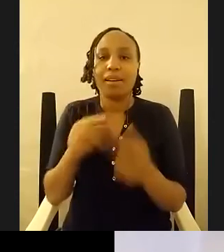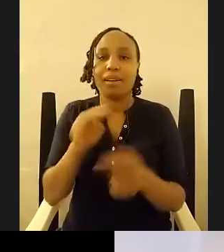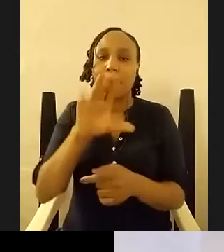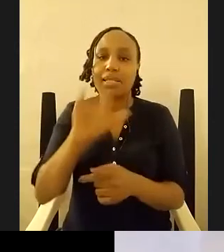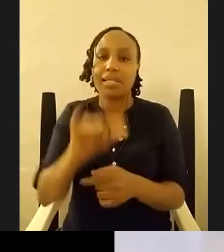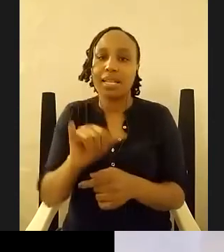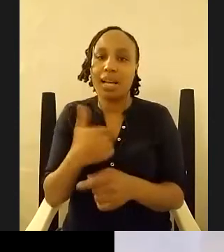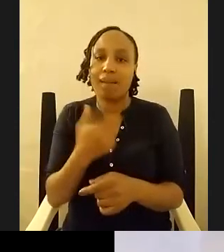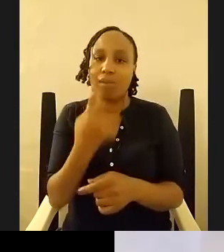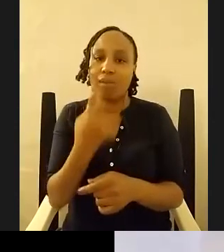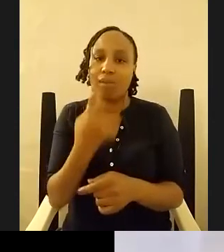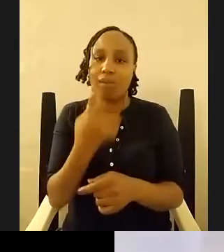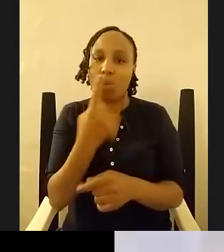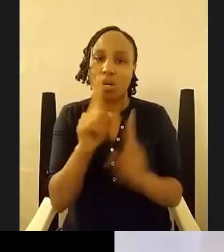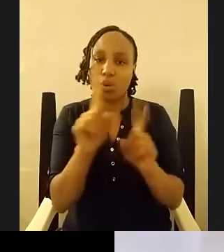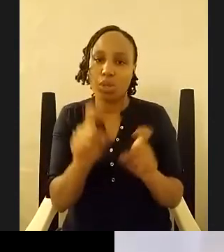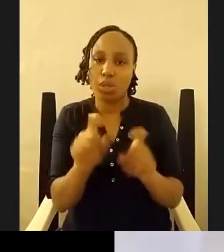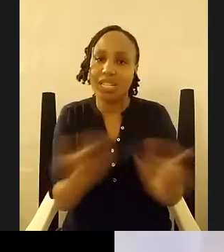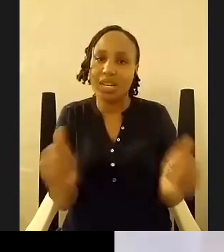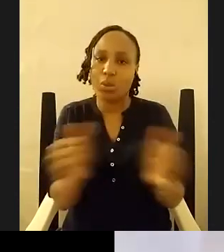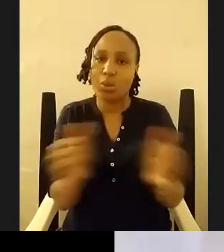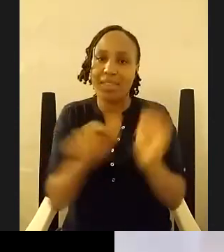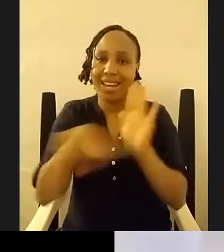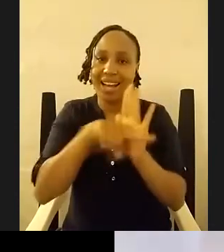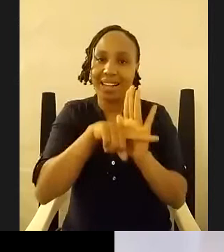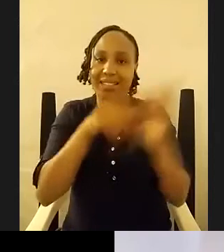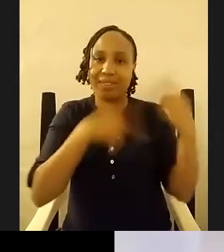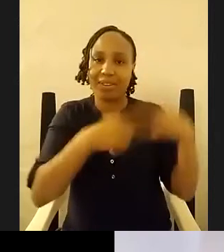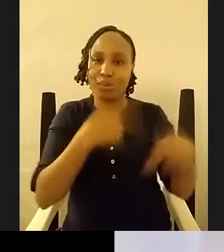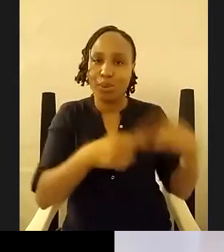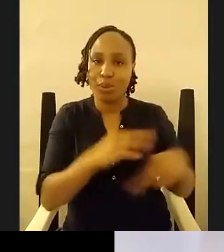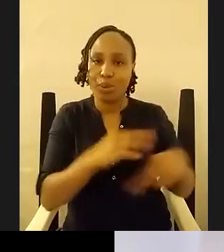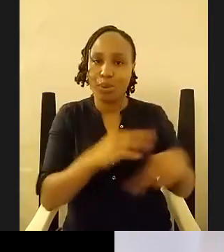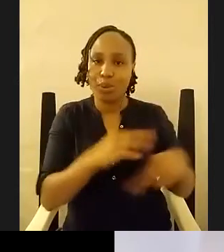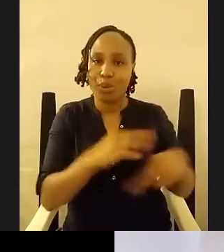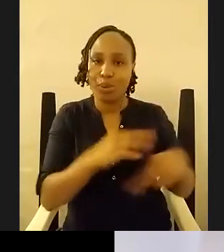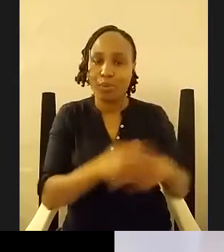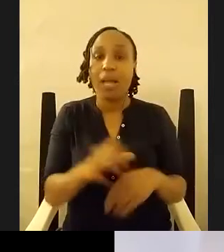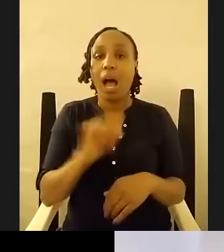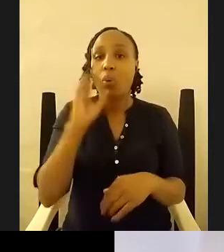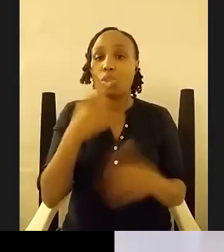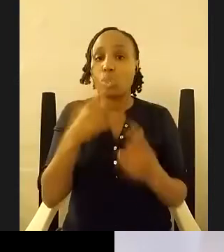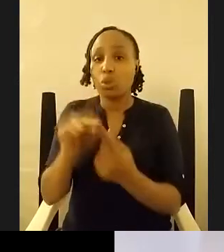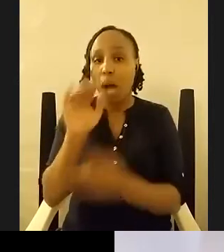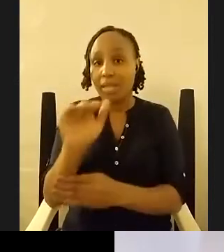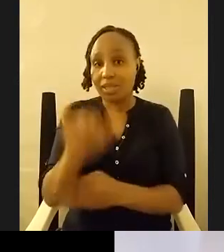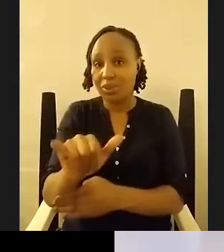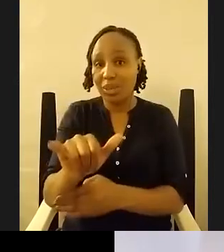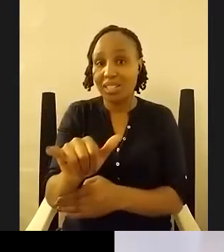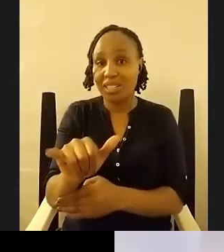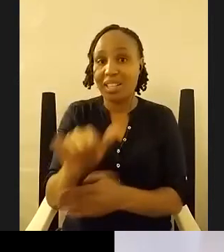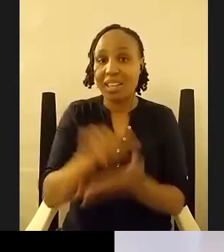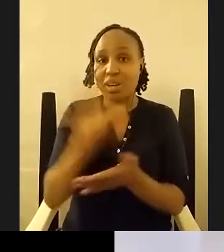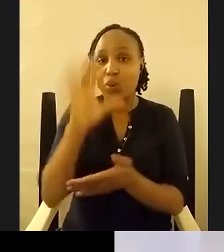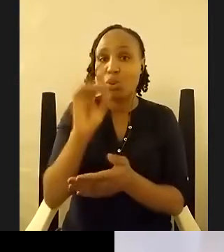feedback from people regarding your work troy i was i was going to ask you that i was i was actually that was like one of the questions that i was like